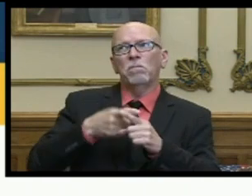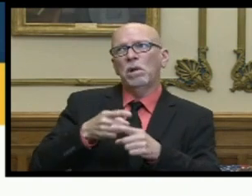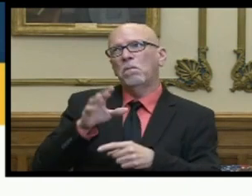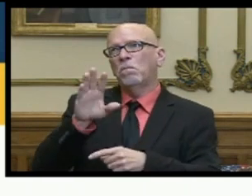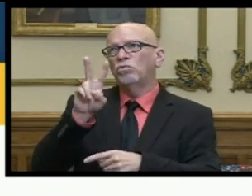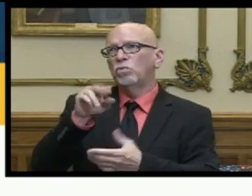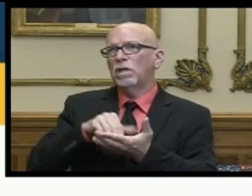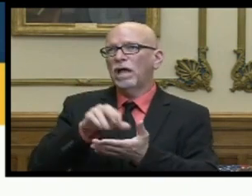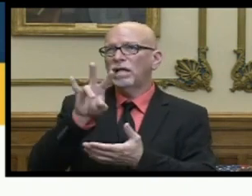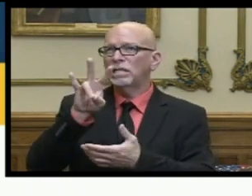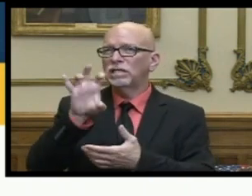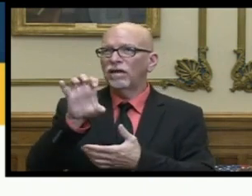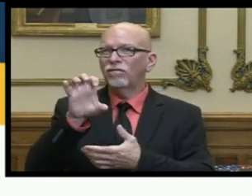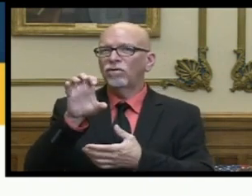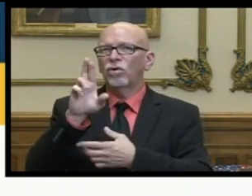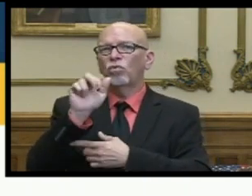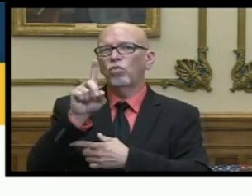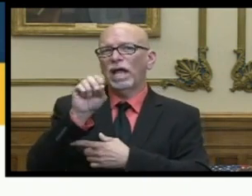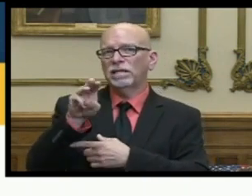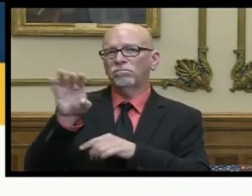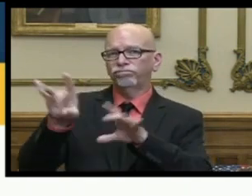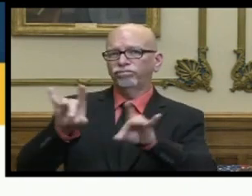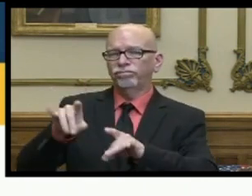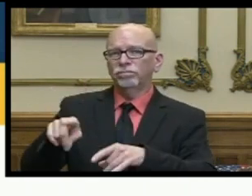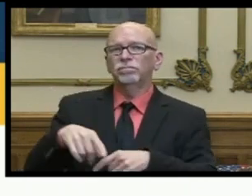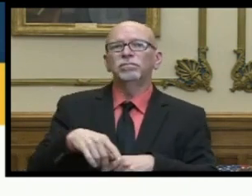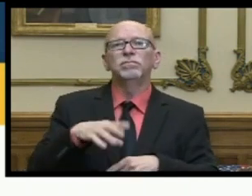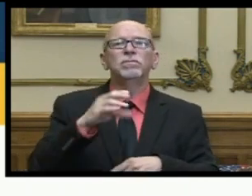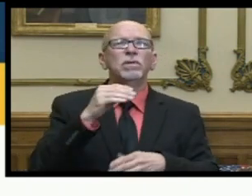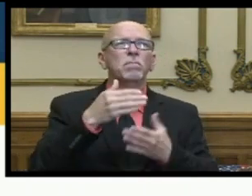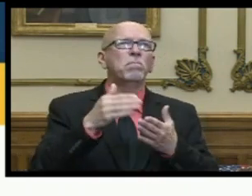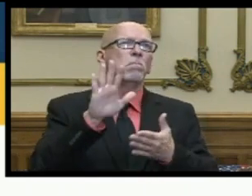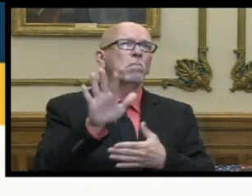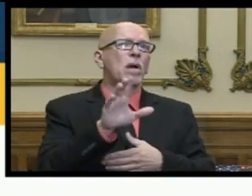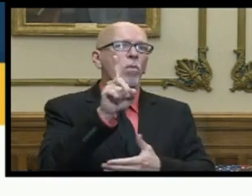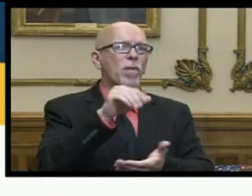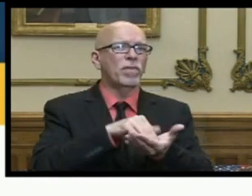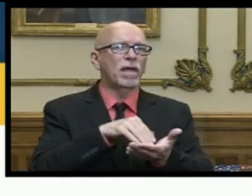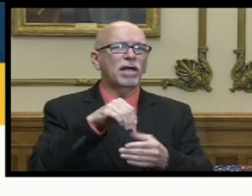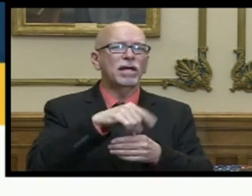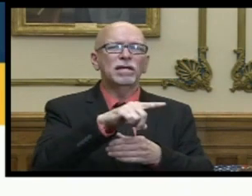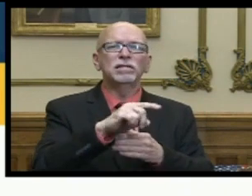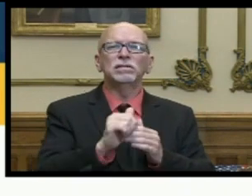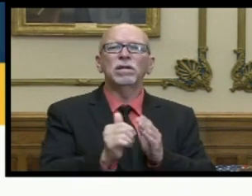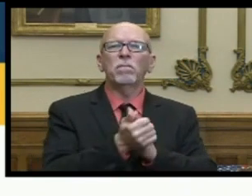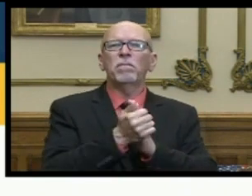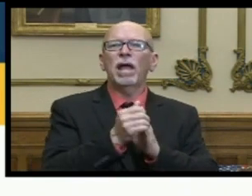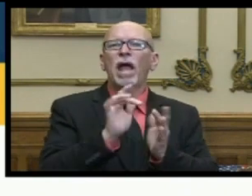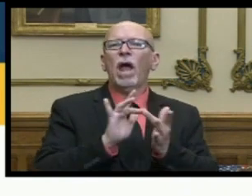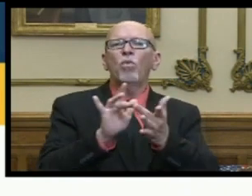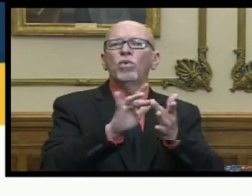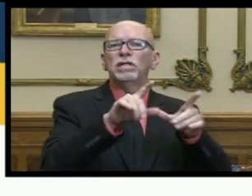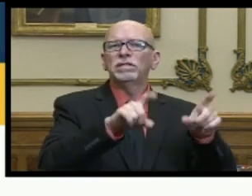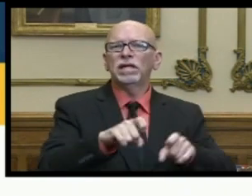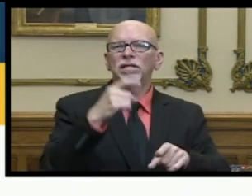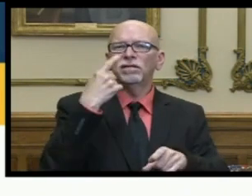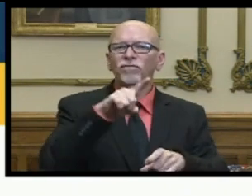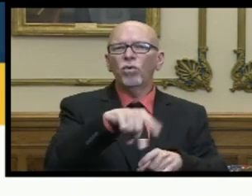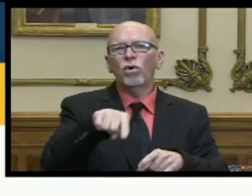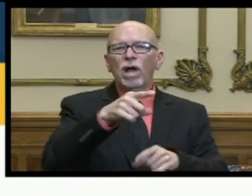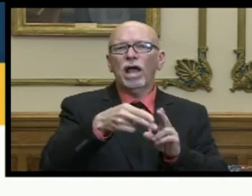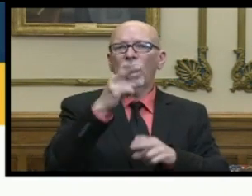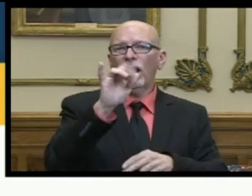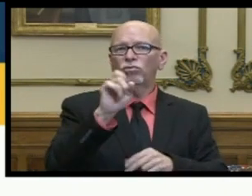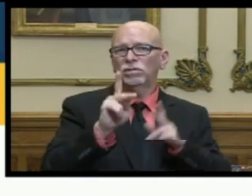2700 in the random sample and almost a thousand in the supplemental outreach testing of vulnerable